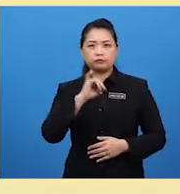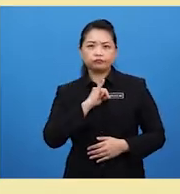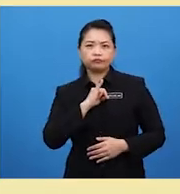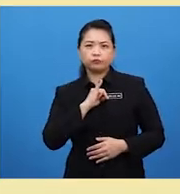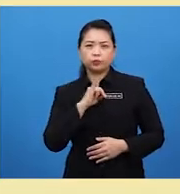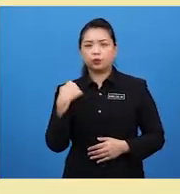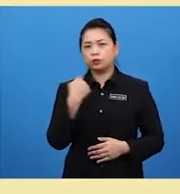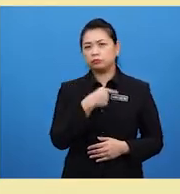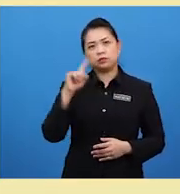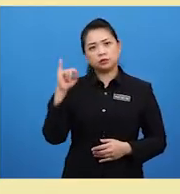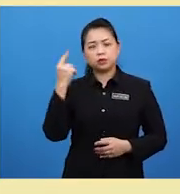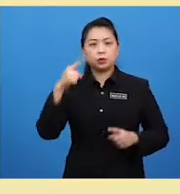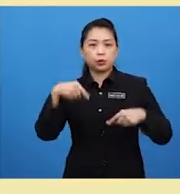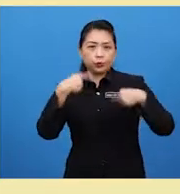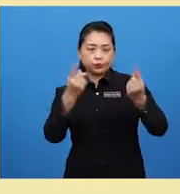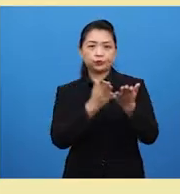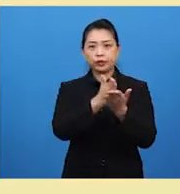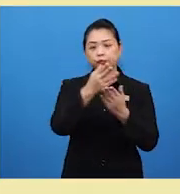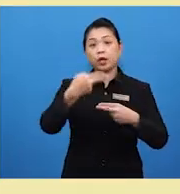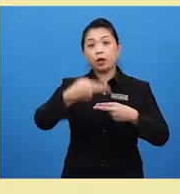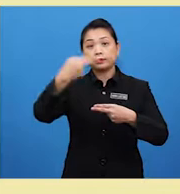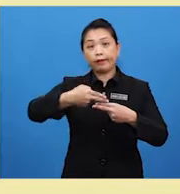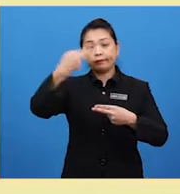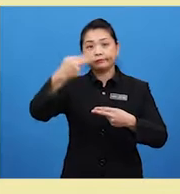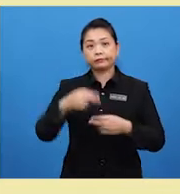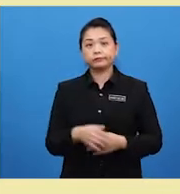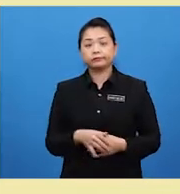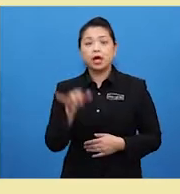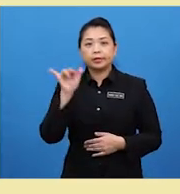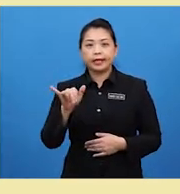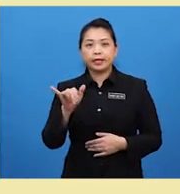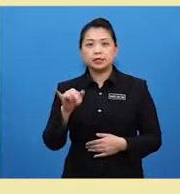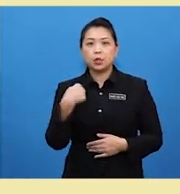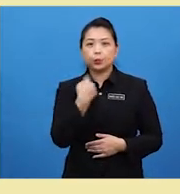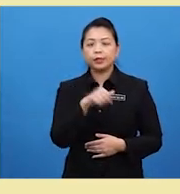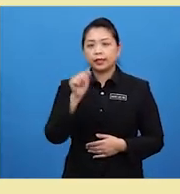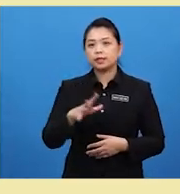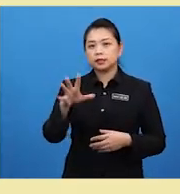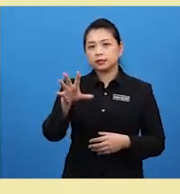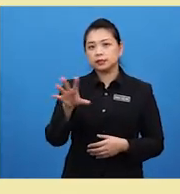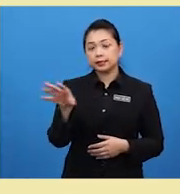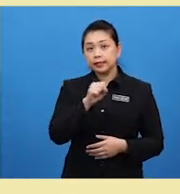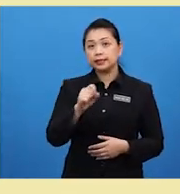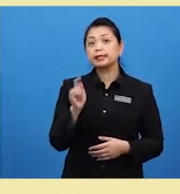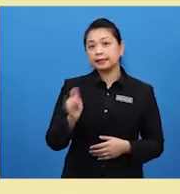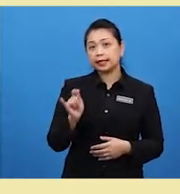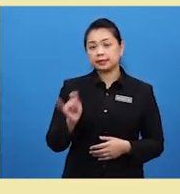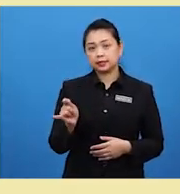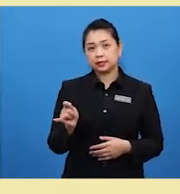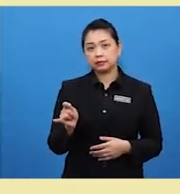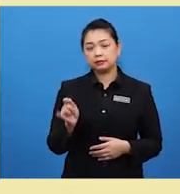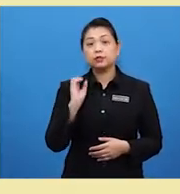we'll just go straight to the hotel Yes, we can take a taxi